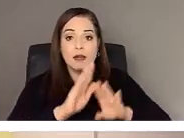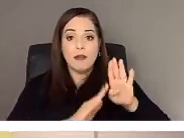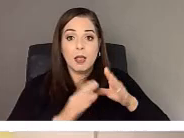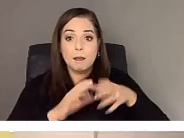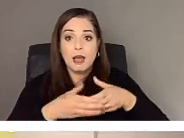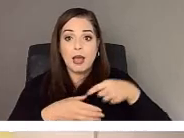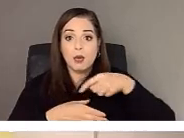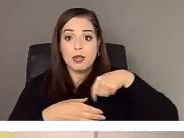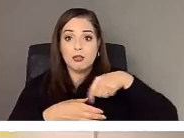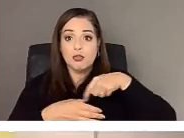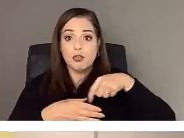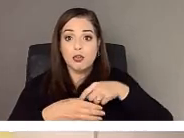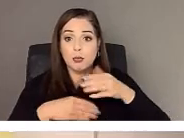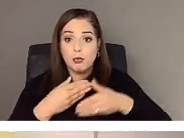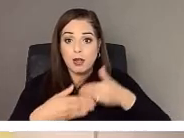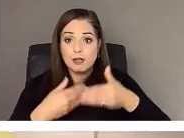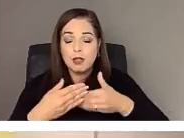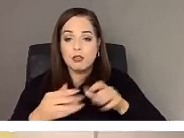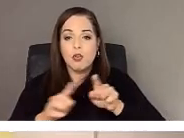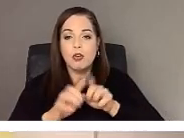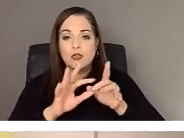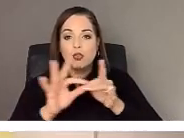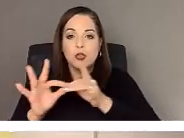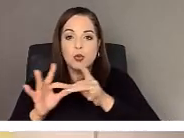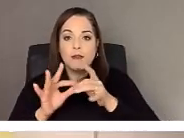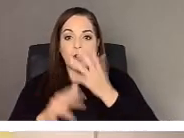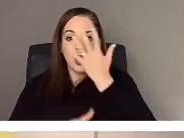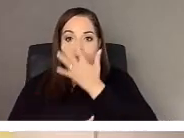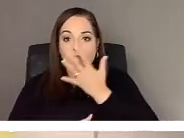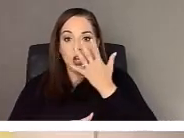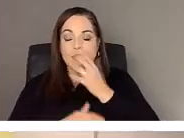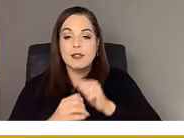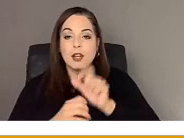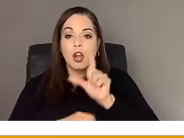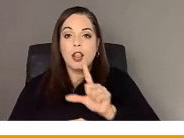and to have a somewhat unified look in our video library.